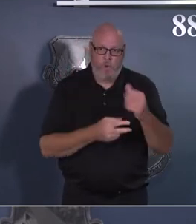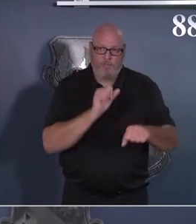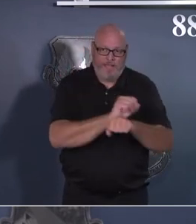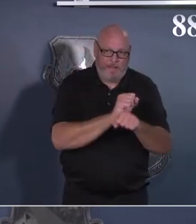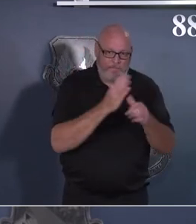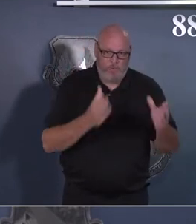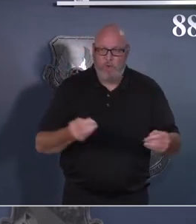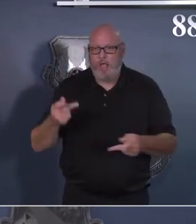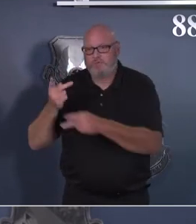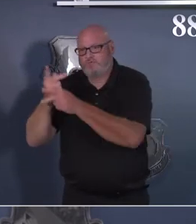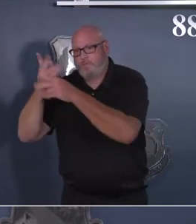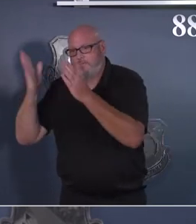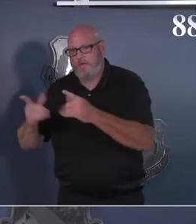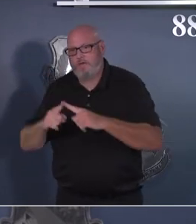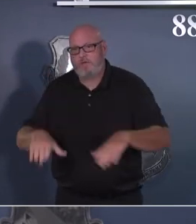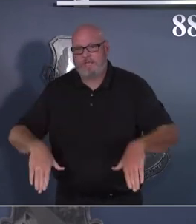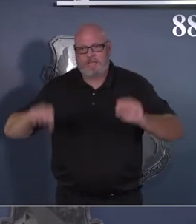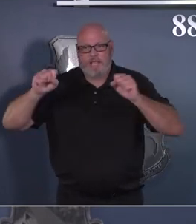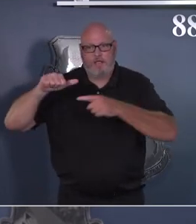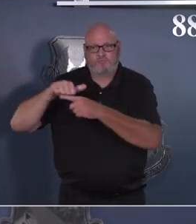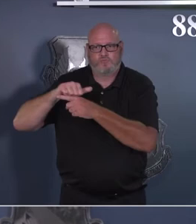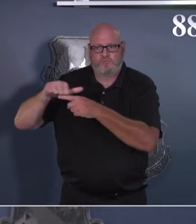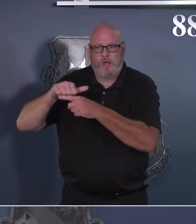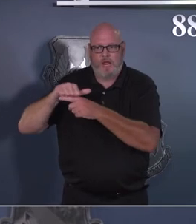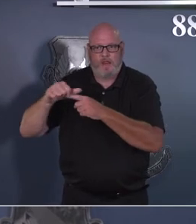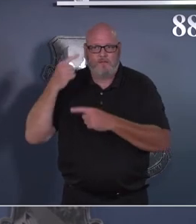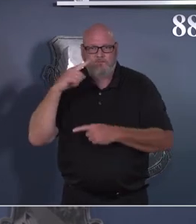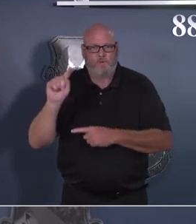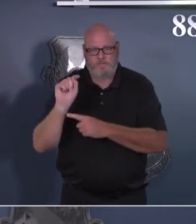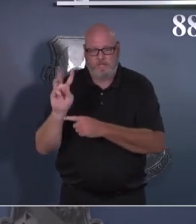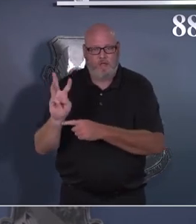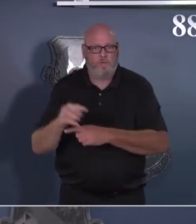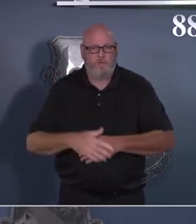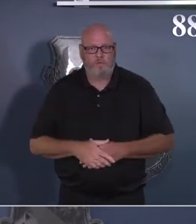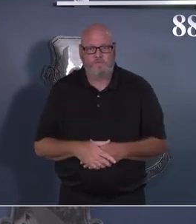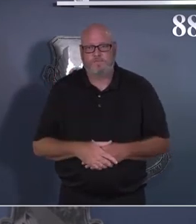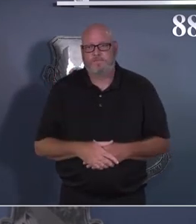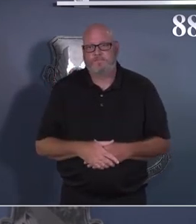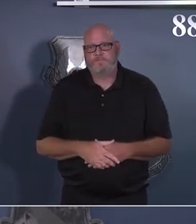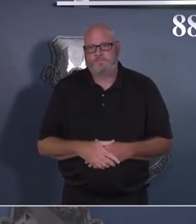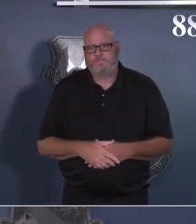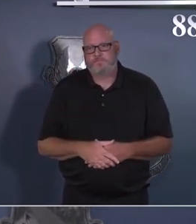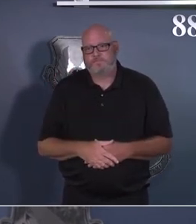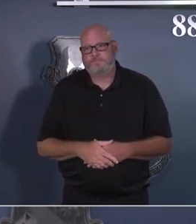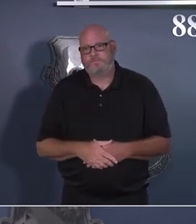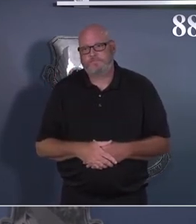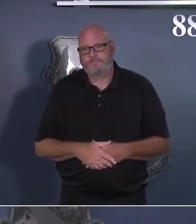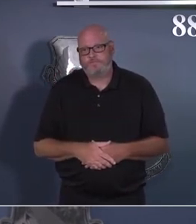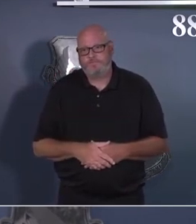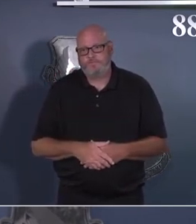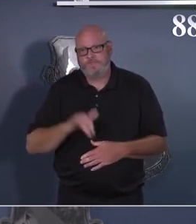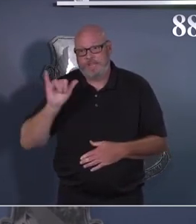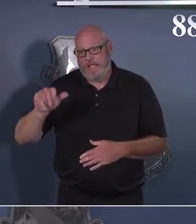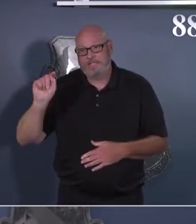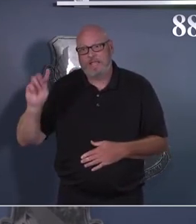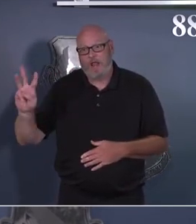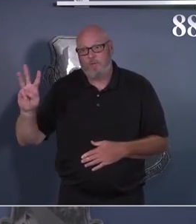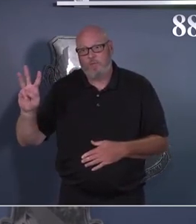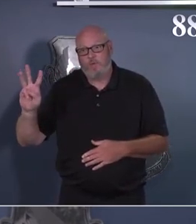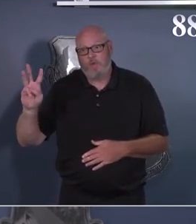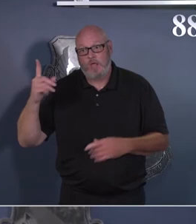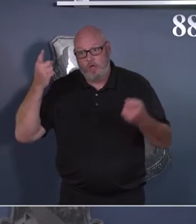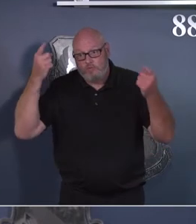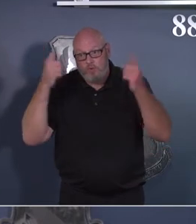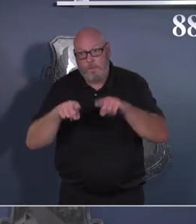prior to entering into a telework agreement, and that the telework agreement be documented in writing. So